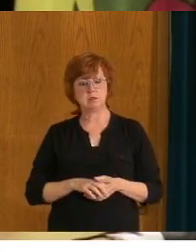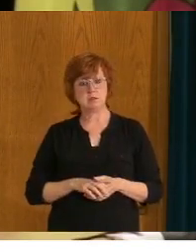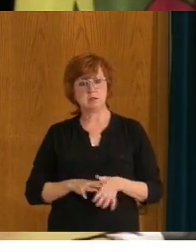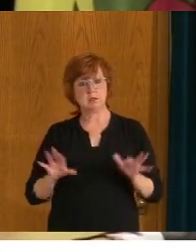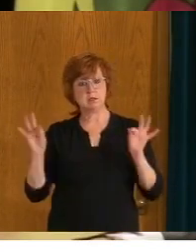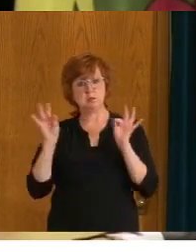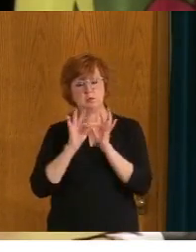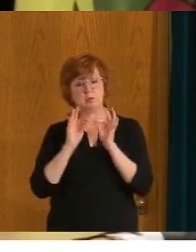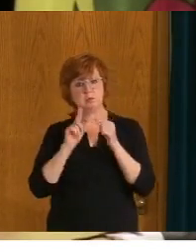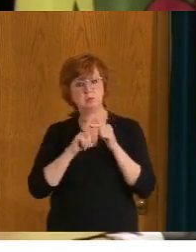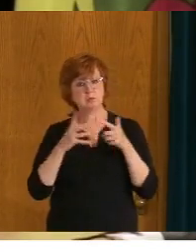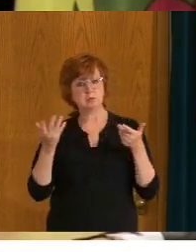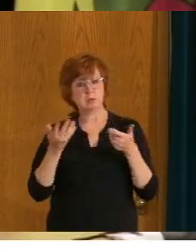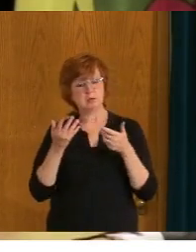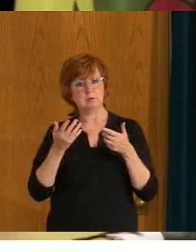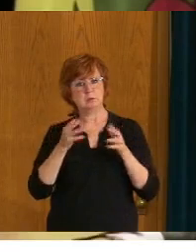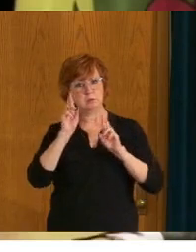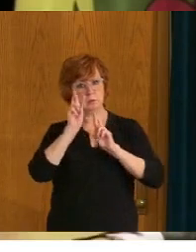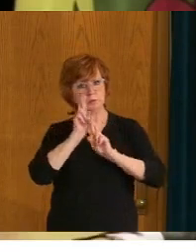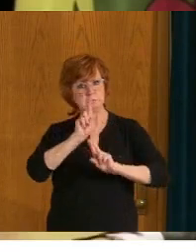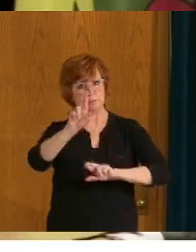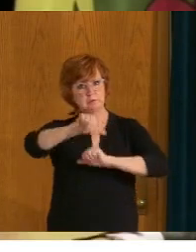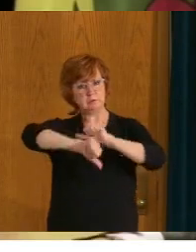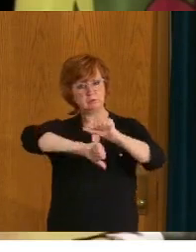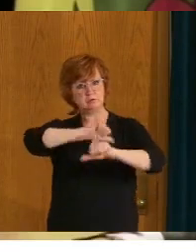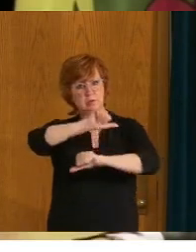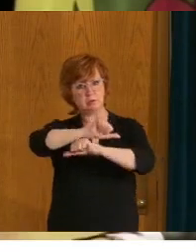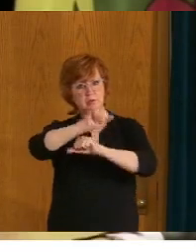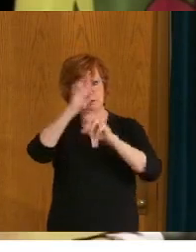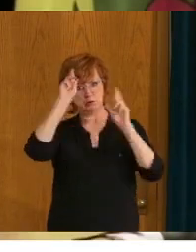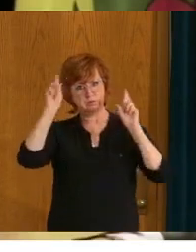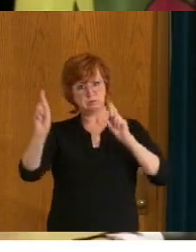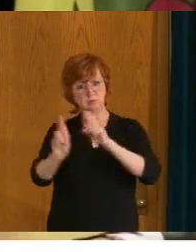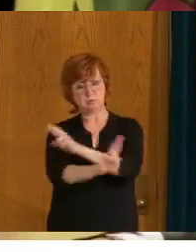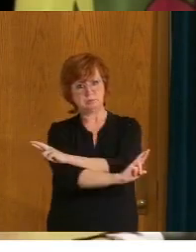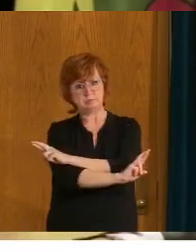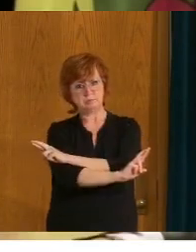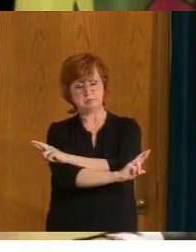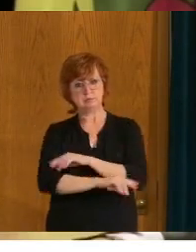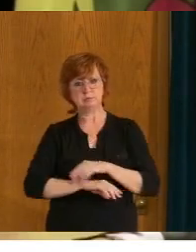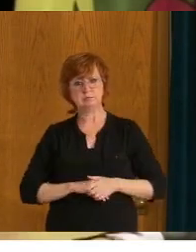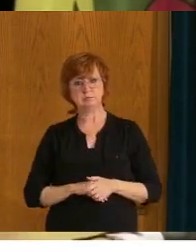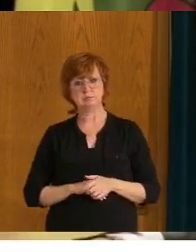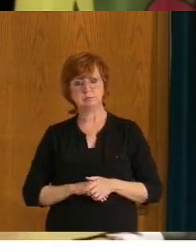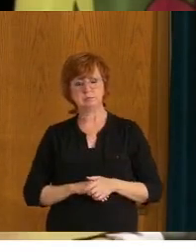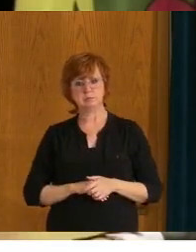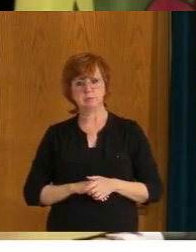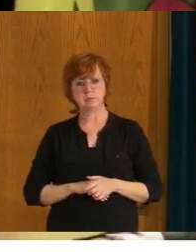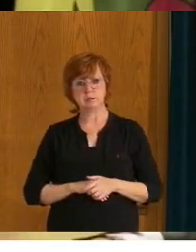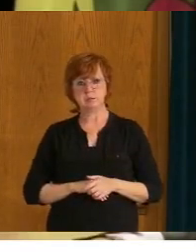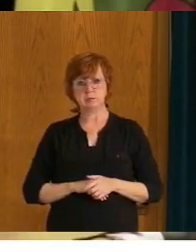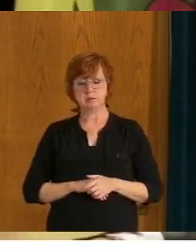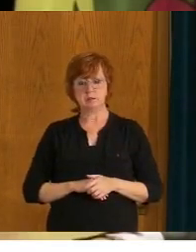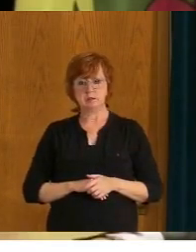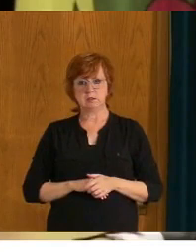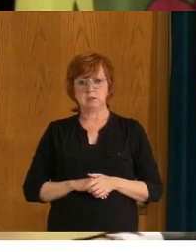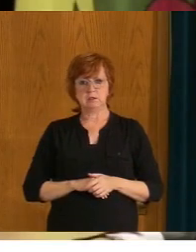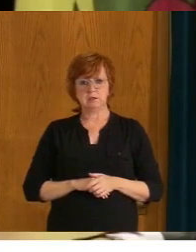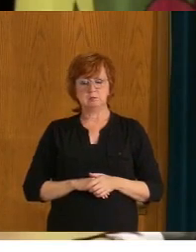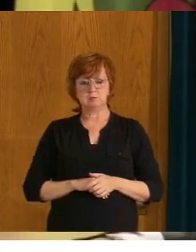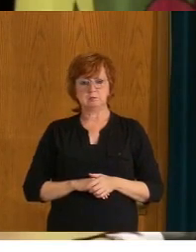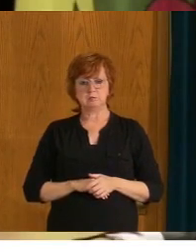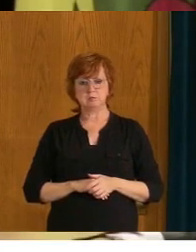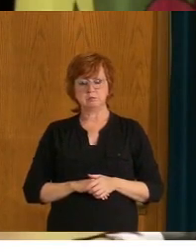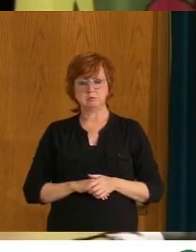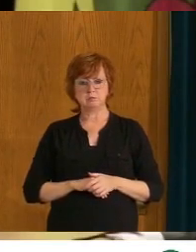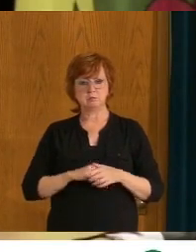to, uh, respect, uh, one another, um, regardless of, of who we are, and to treat people with exactly the same, uh, degree